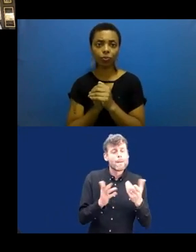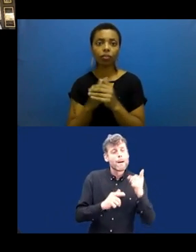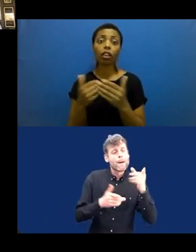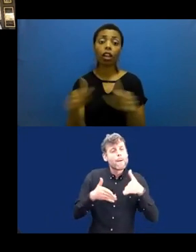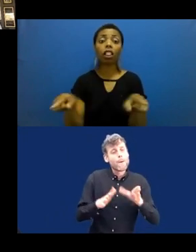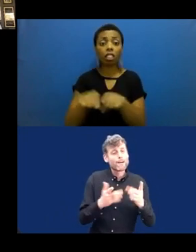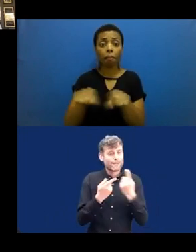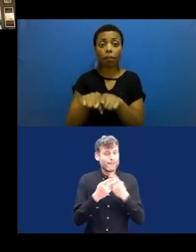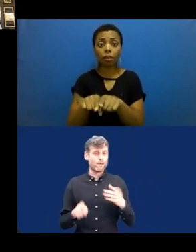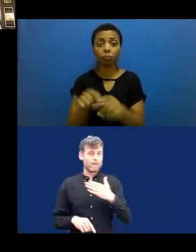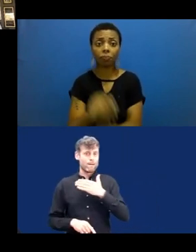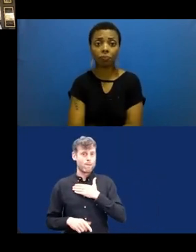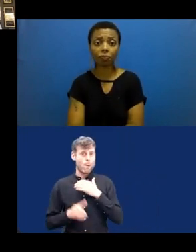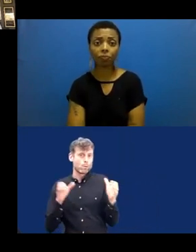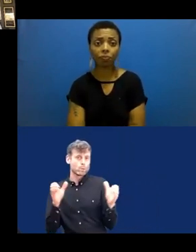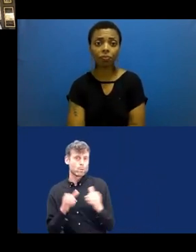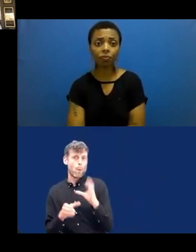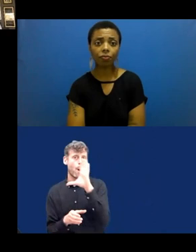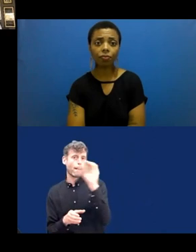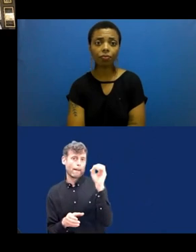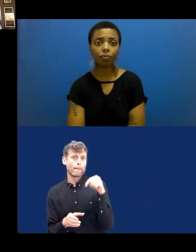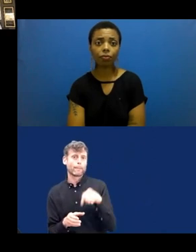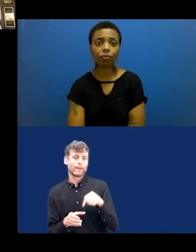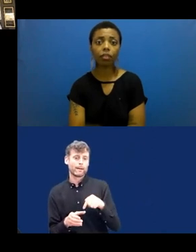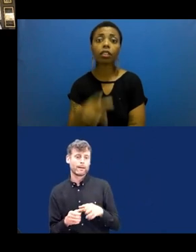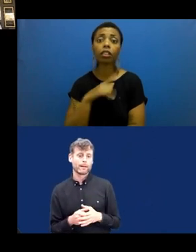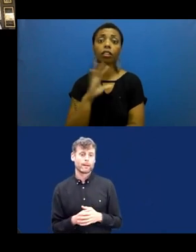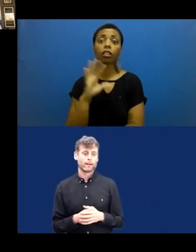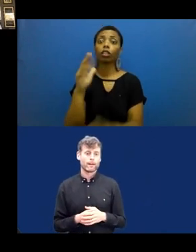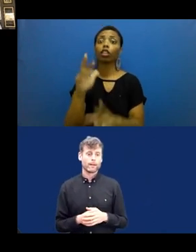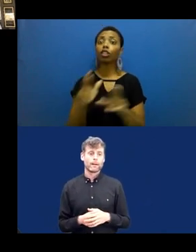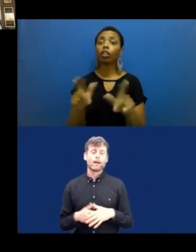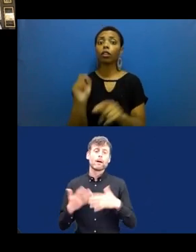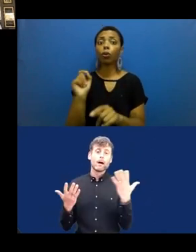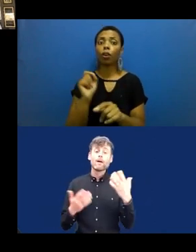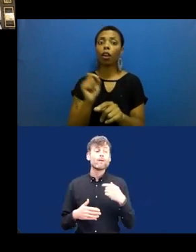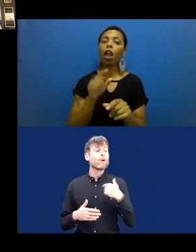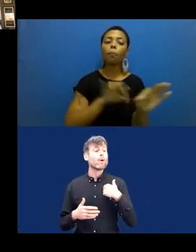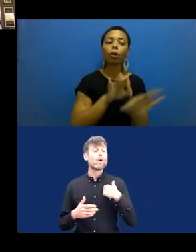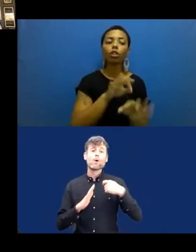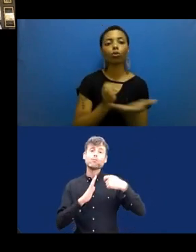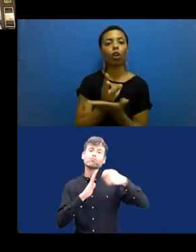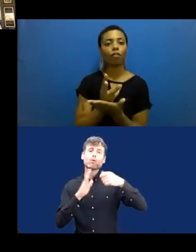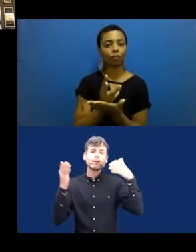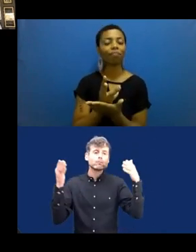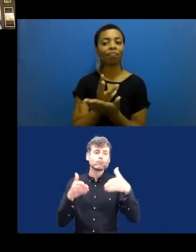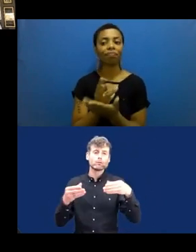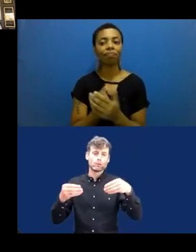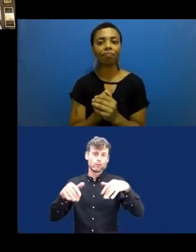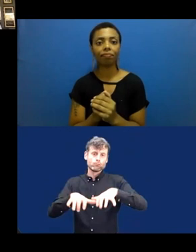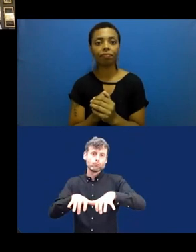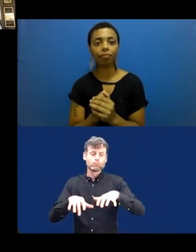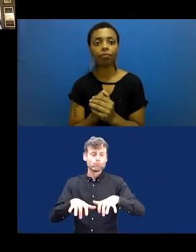it's a different situation if you mean a software project and hardware.